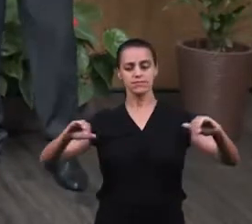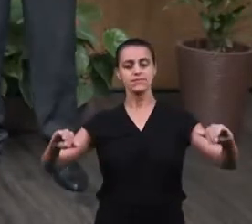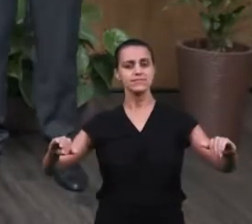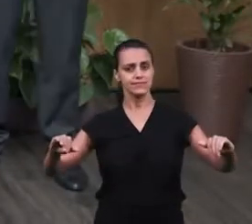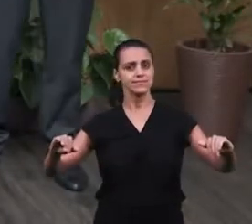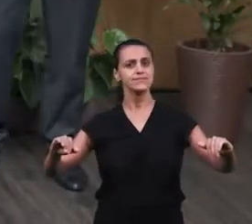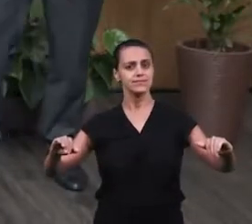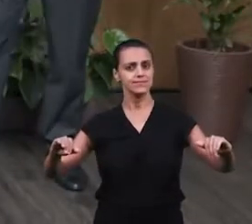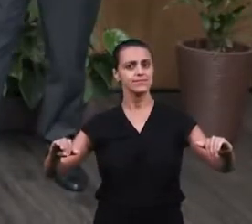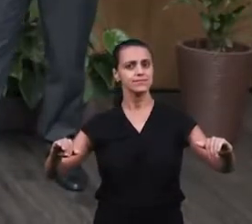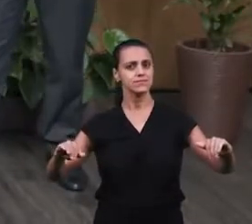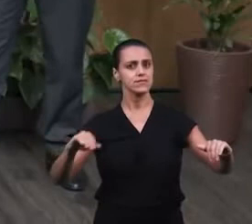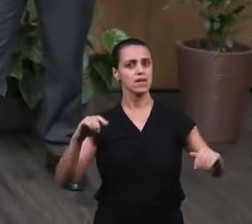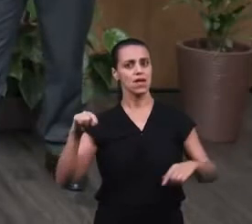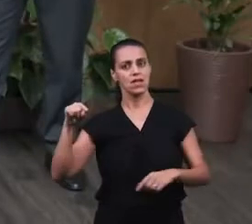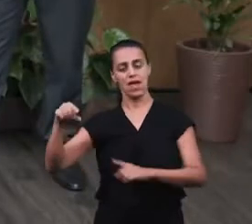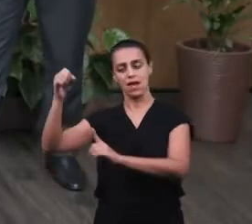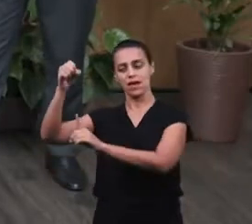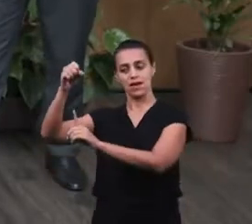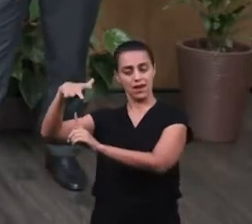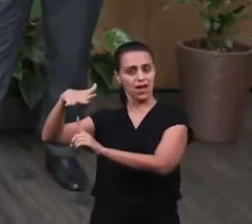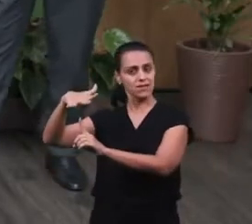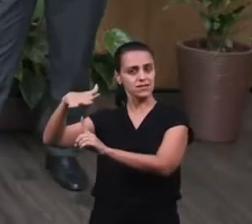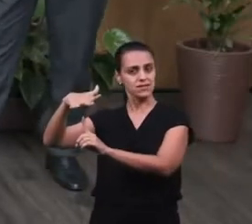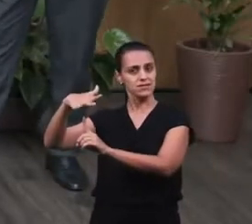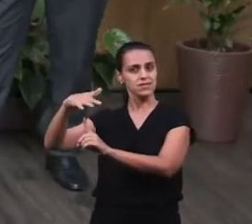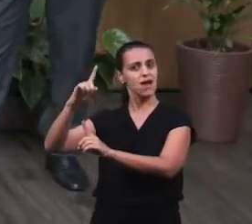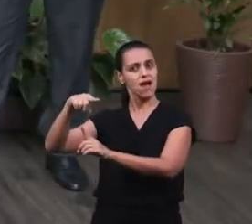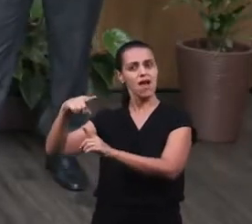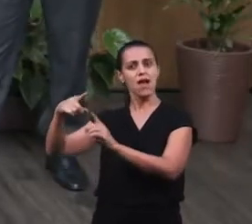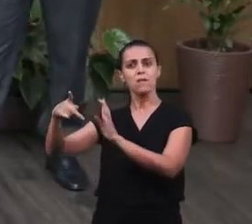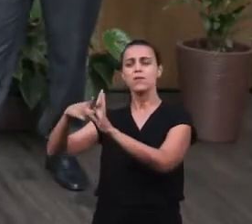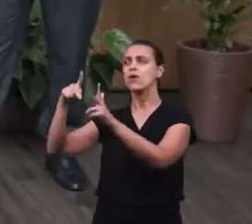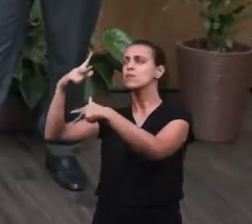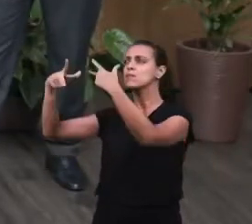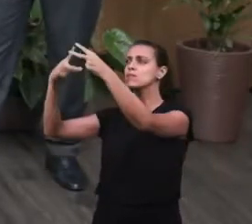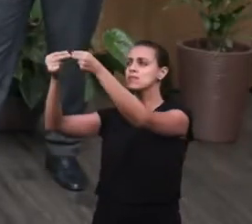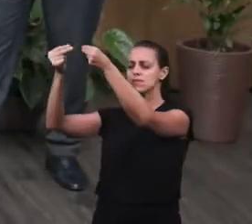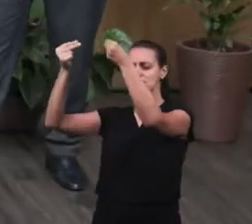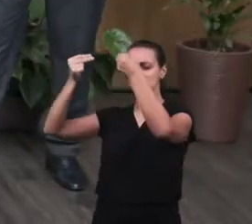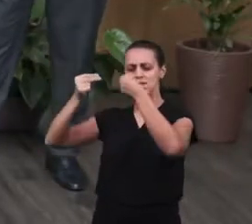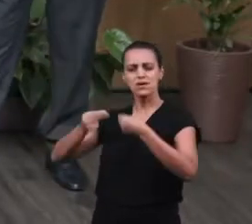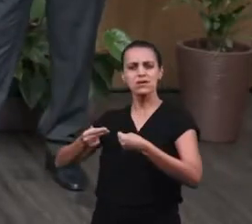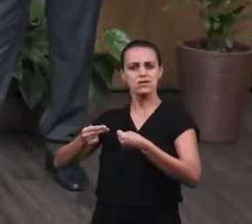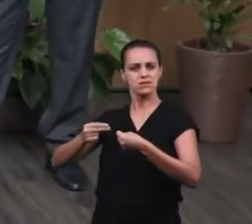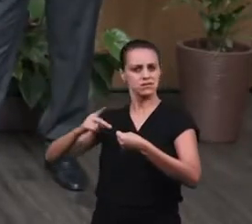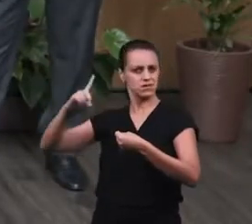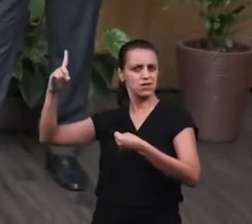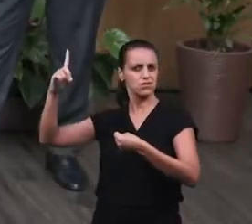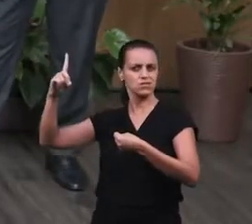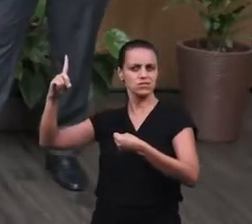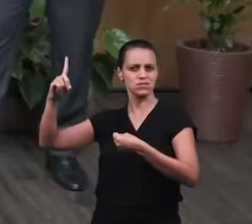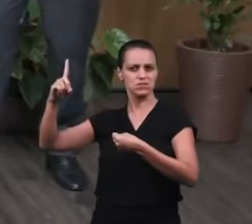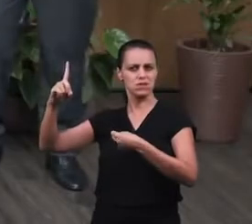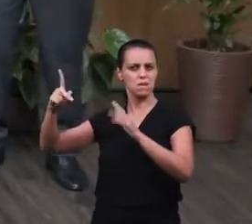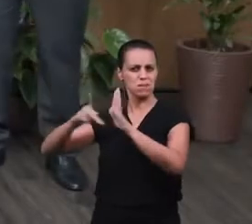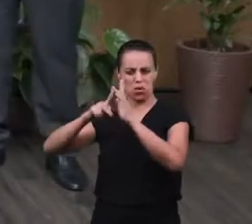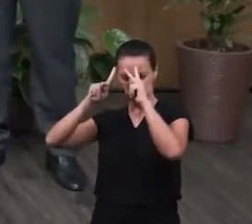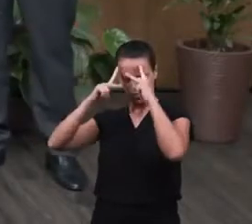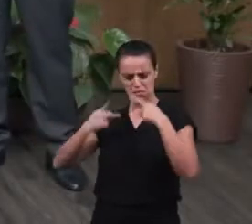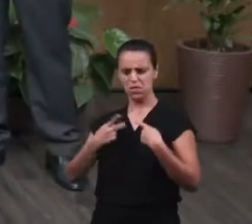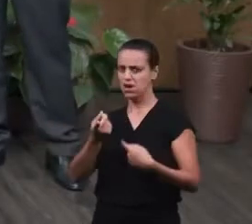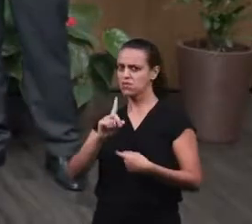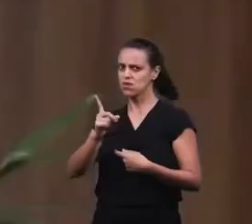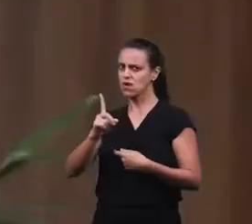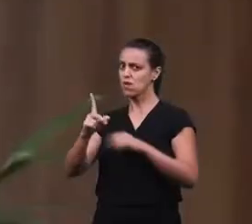is valid to all men. The grace of God. Grace is a gift of God. is not